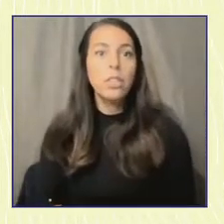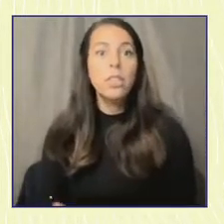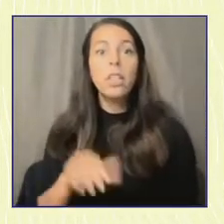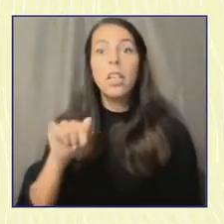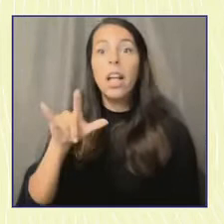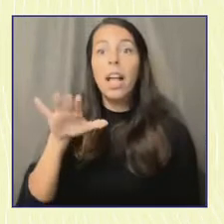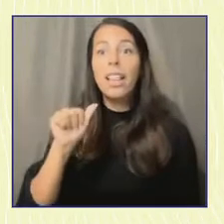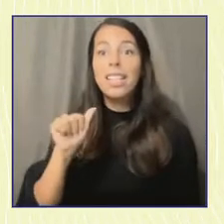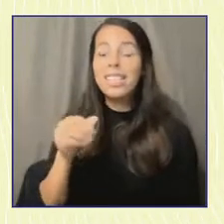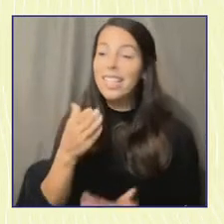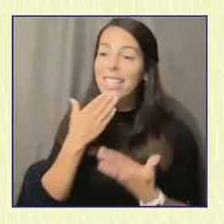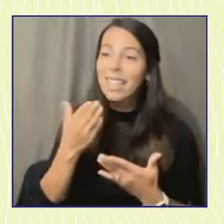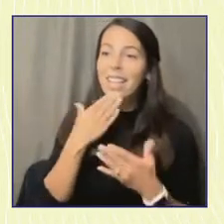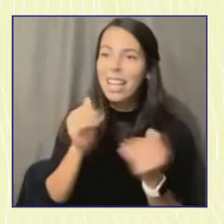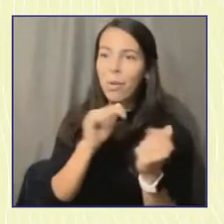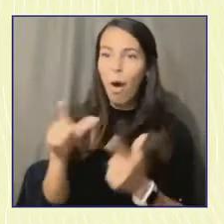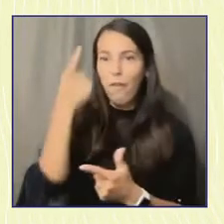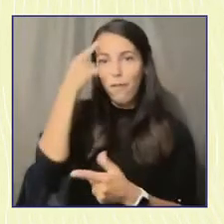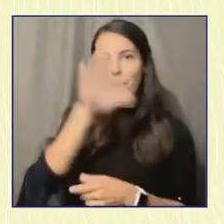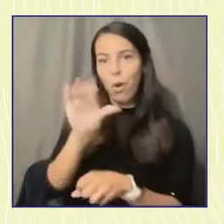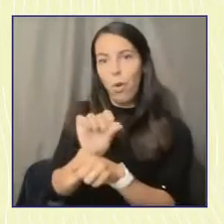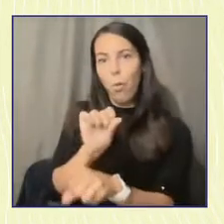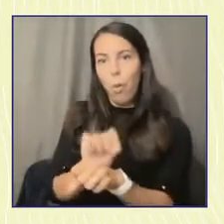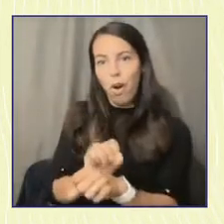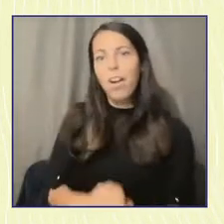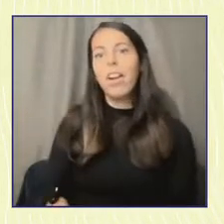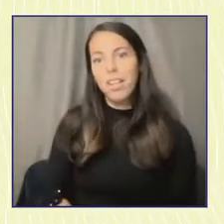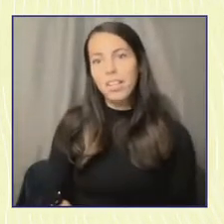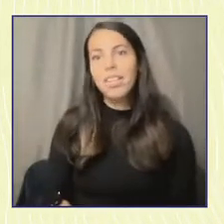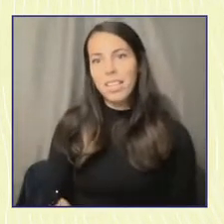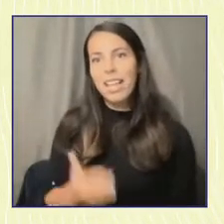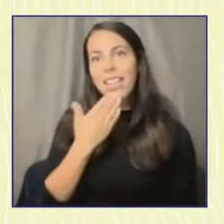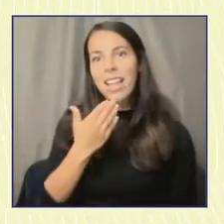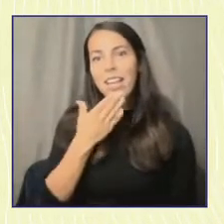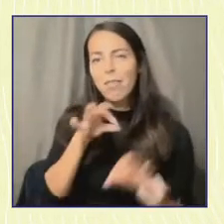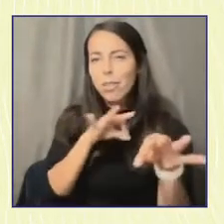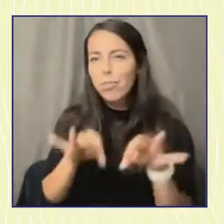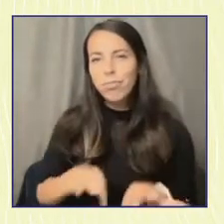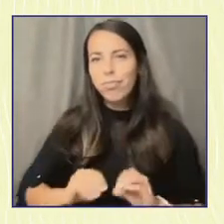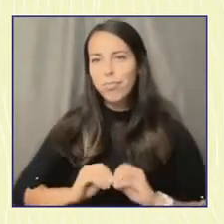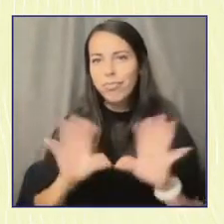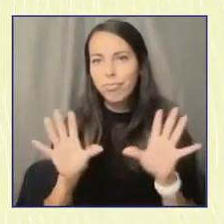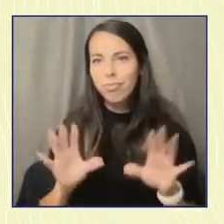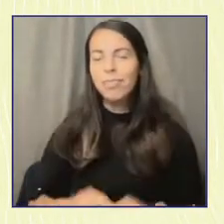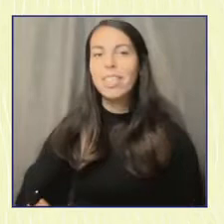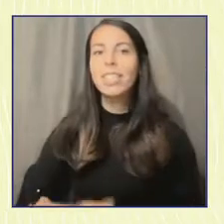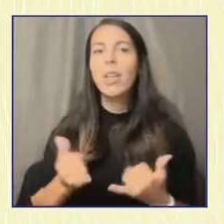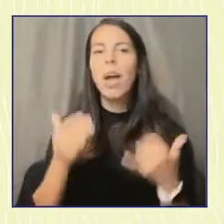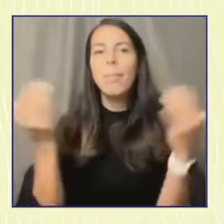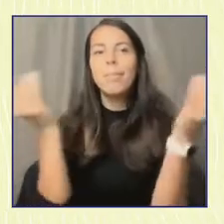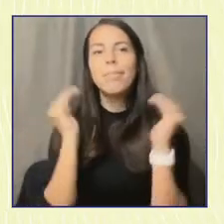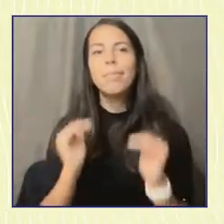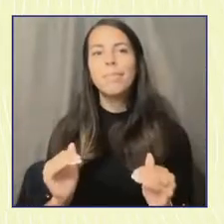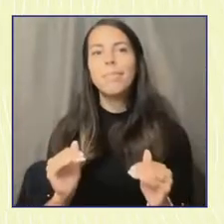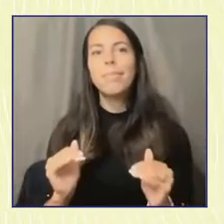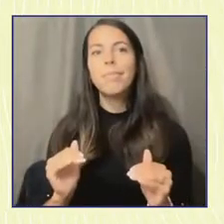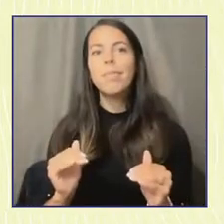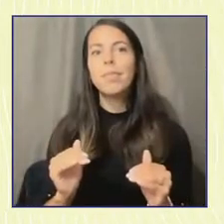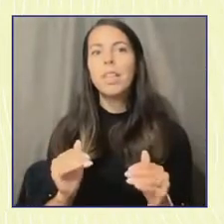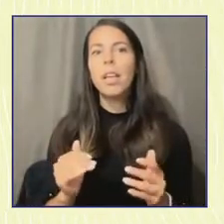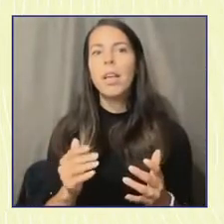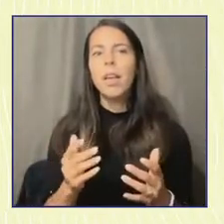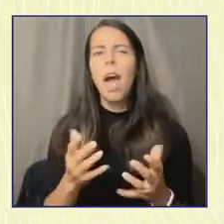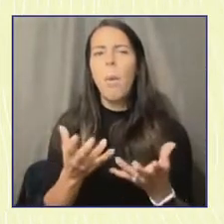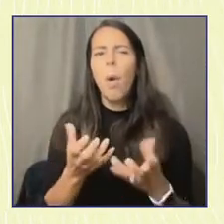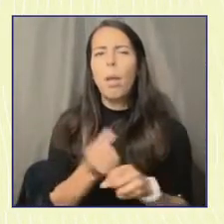for the work that you do. And thank you for distilling it so succinctly. I'm going to move on to the next portion of this because I want to make sure that we hear from some of